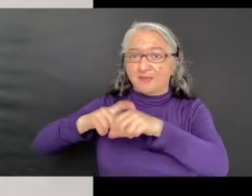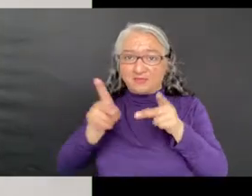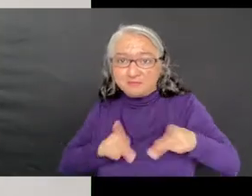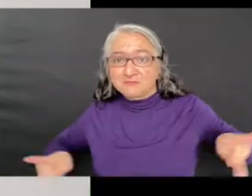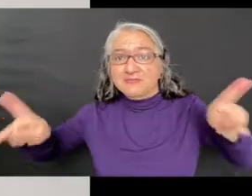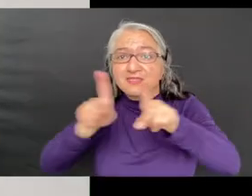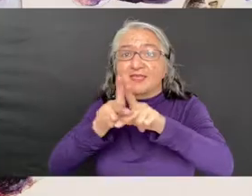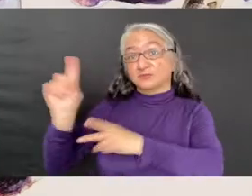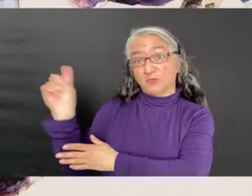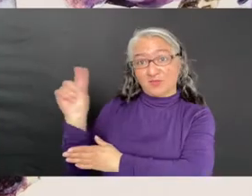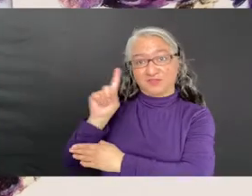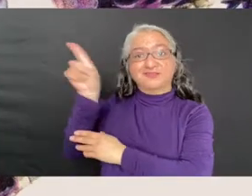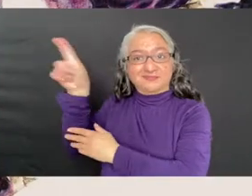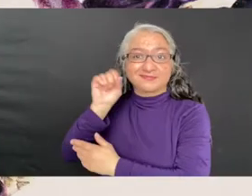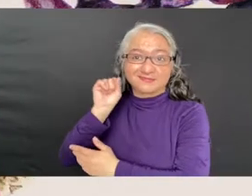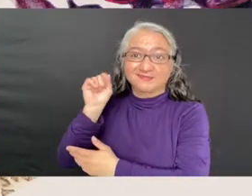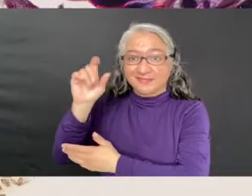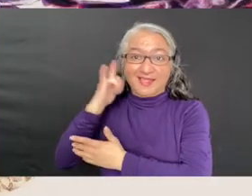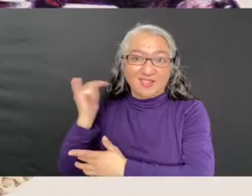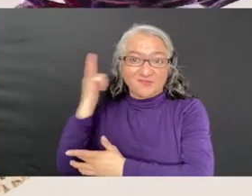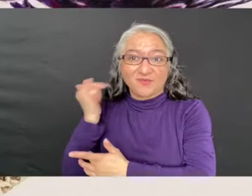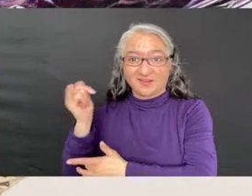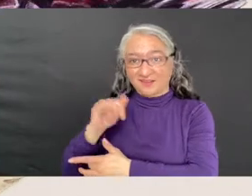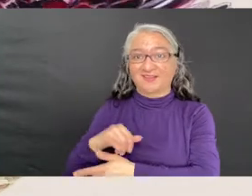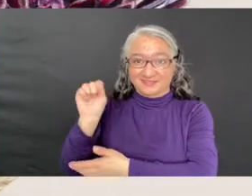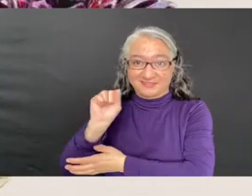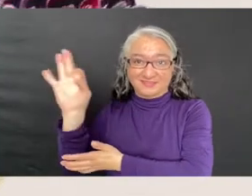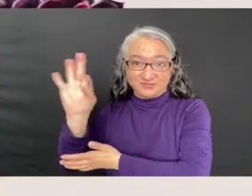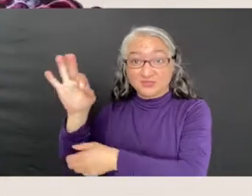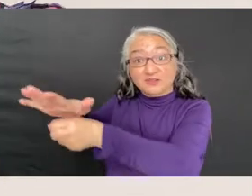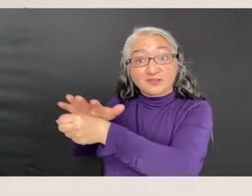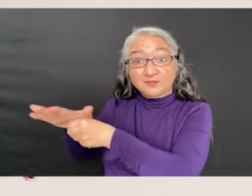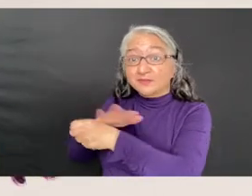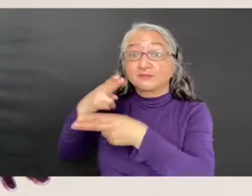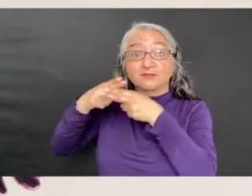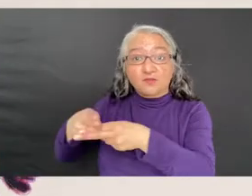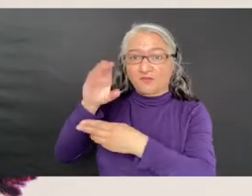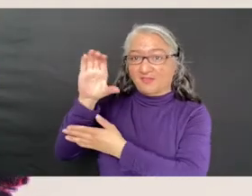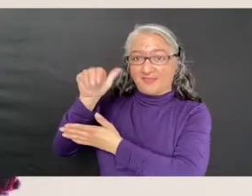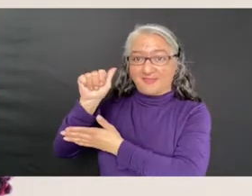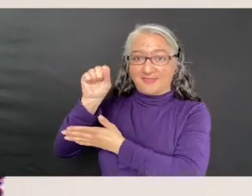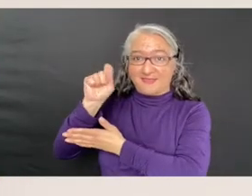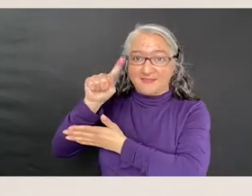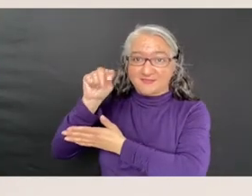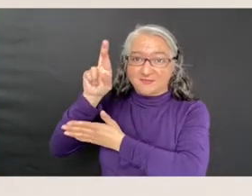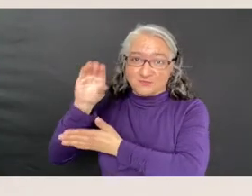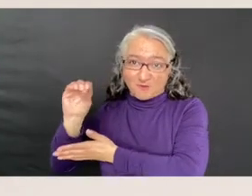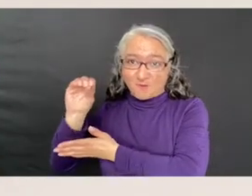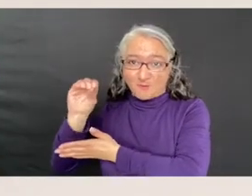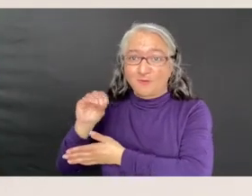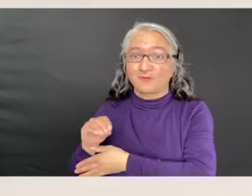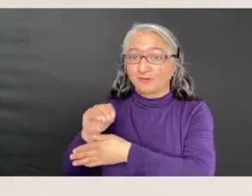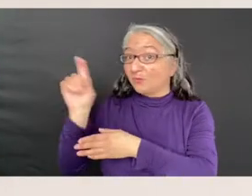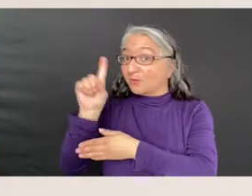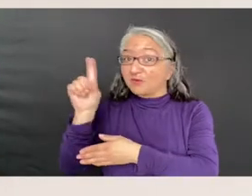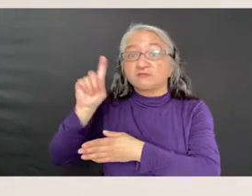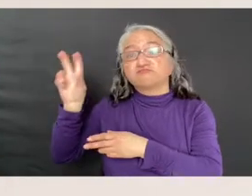Castro neighborhood in San Francisco, a place where she spent a great deal of time, but never with a permanent address of her own.